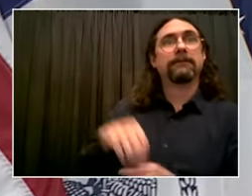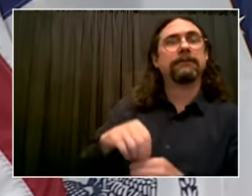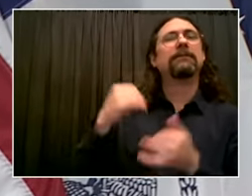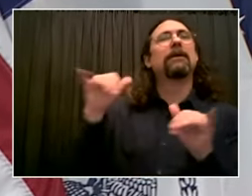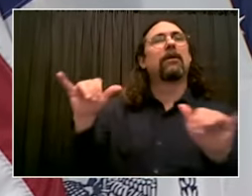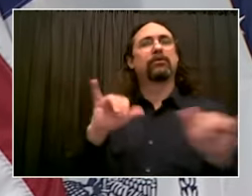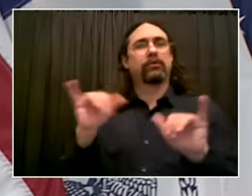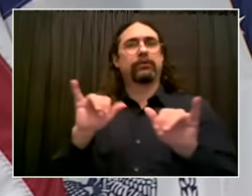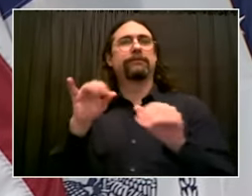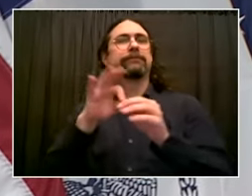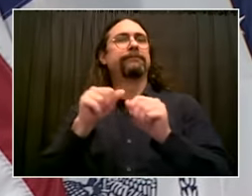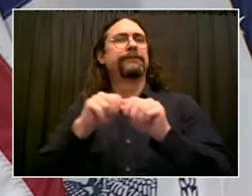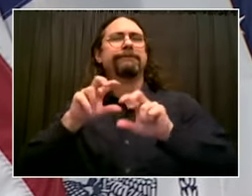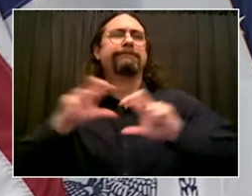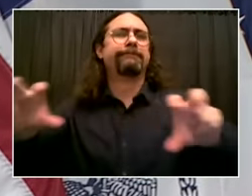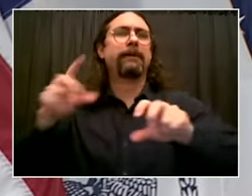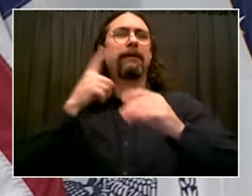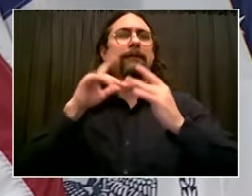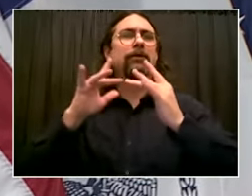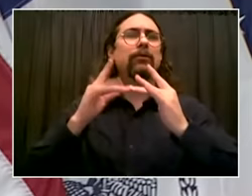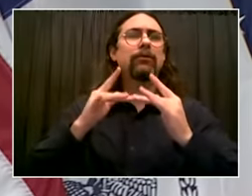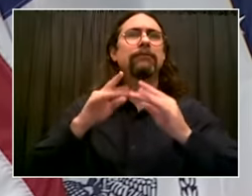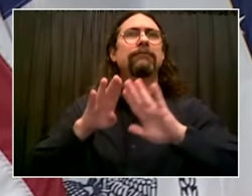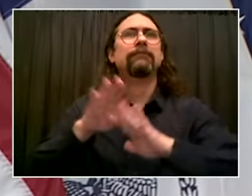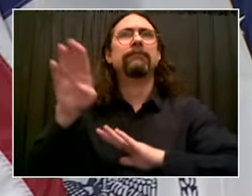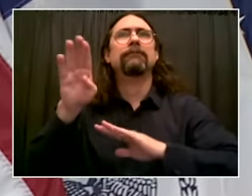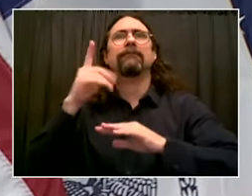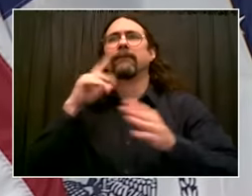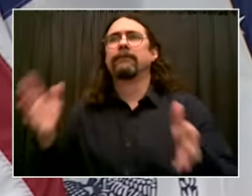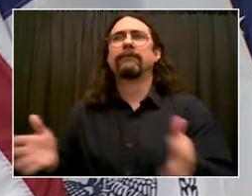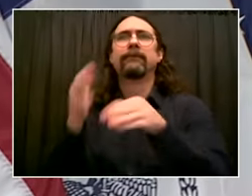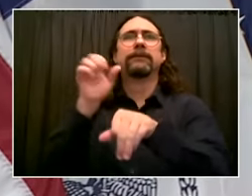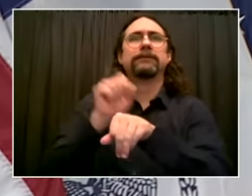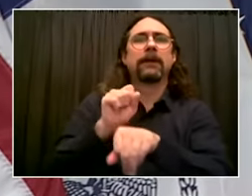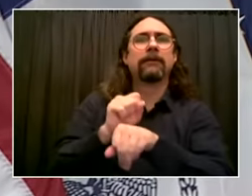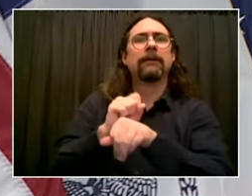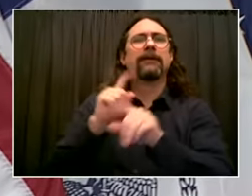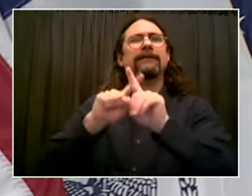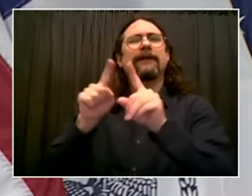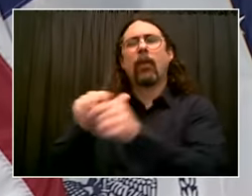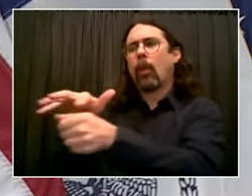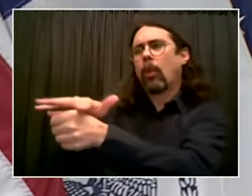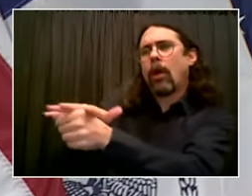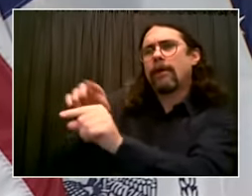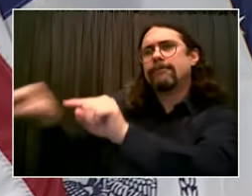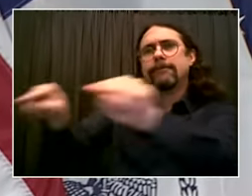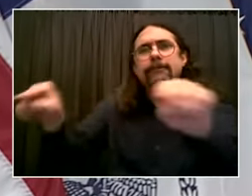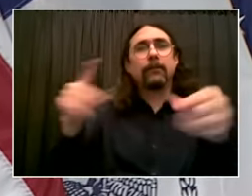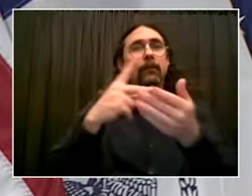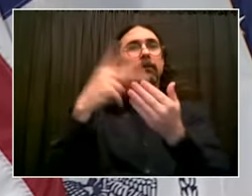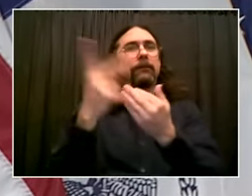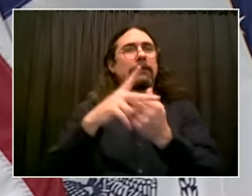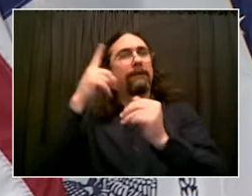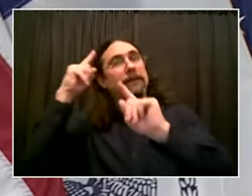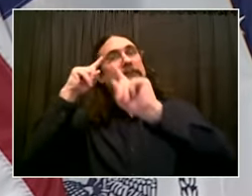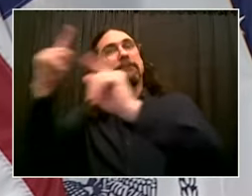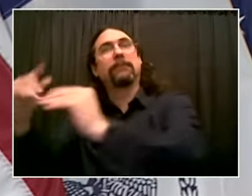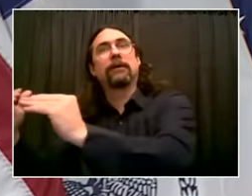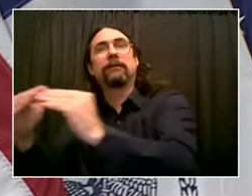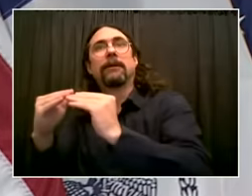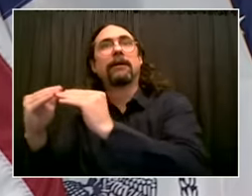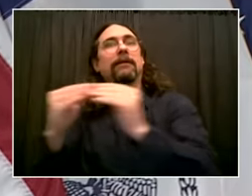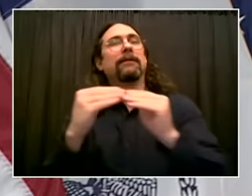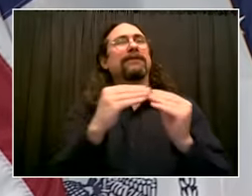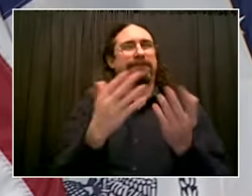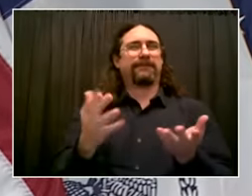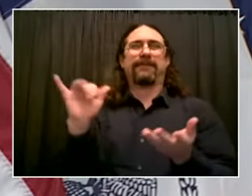to neighborhood residents who have so often been excluded. So that's so important. We're really appreciative. But she's also with Community Voices